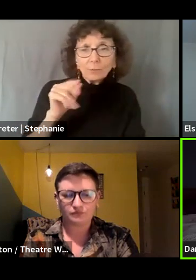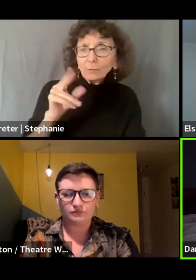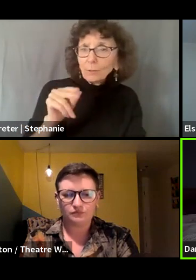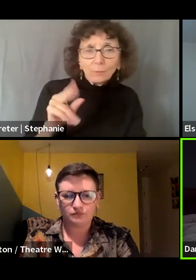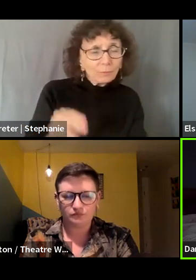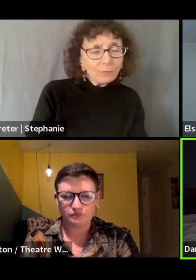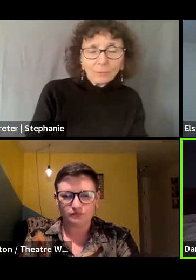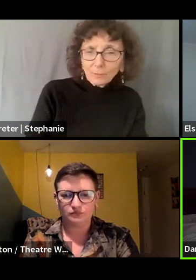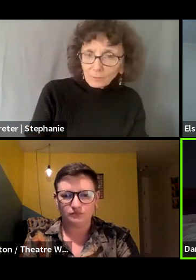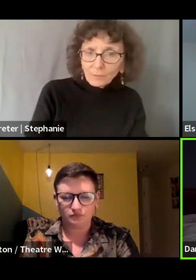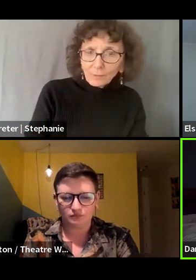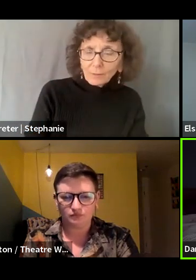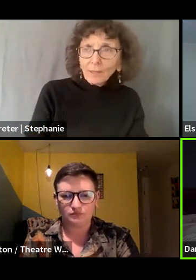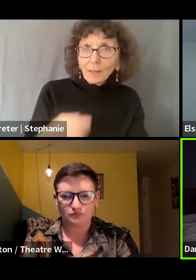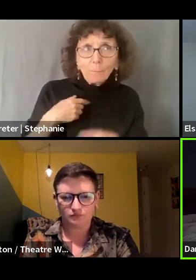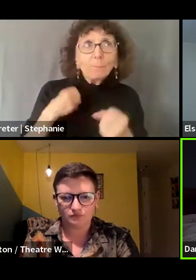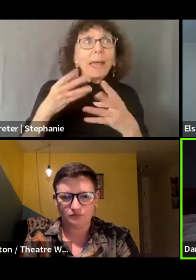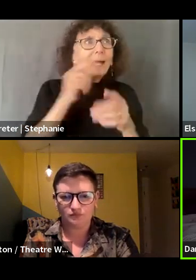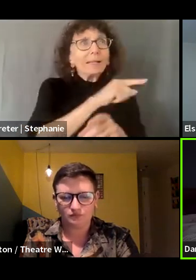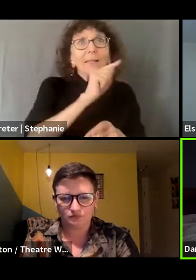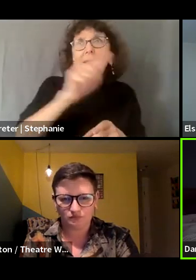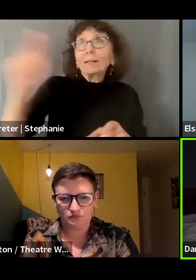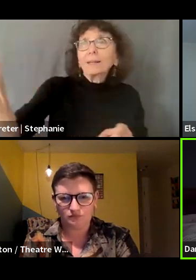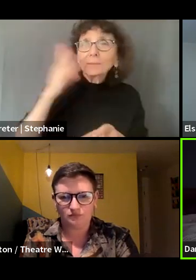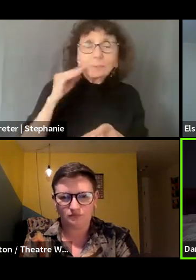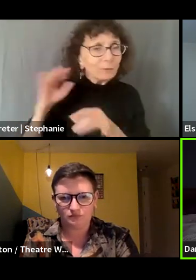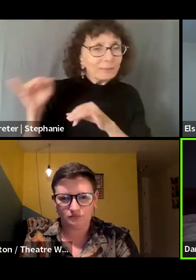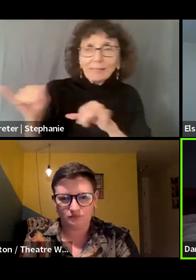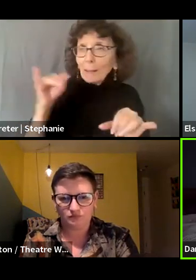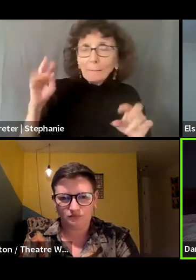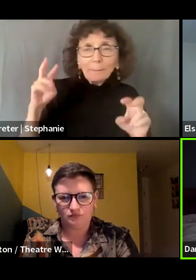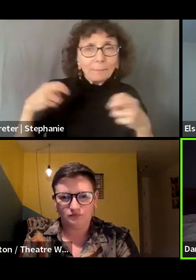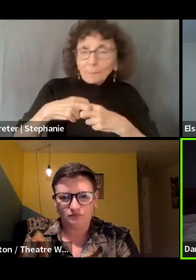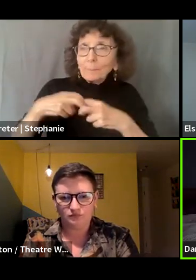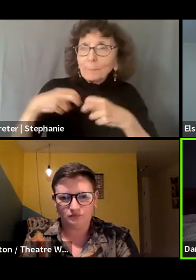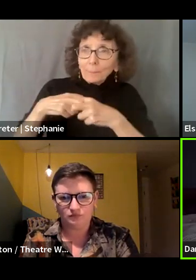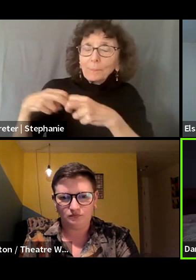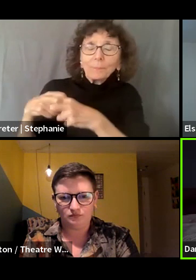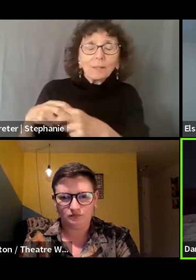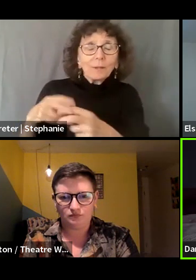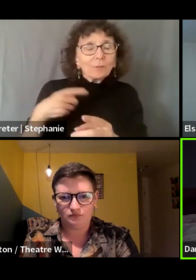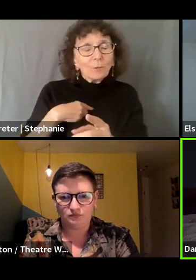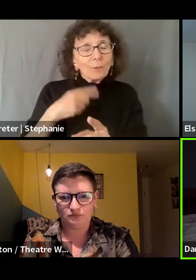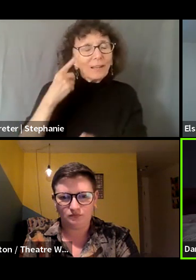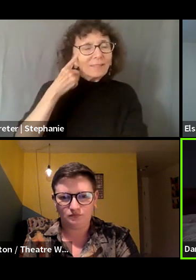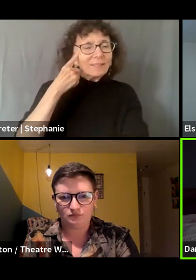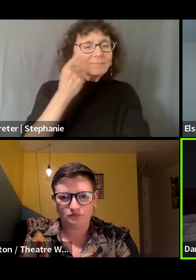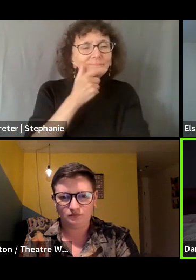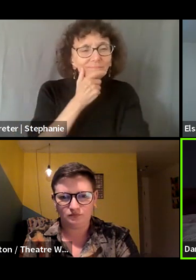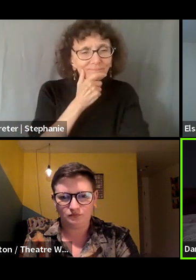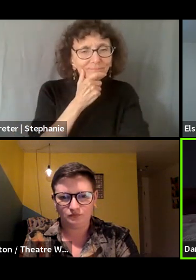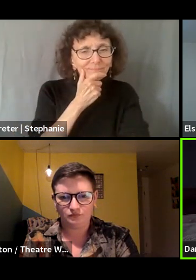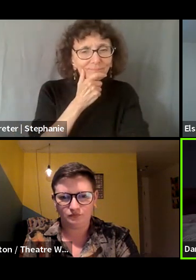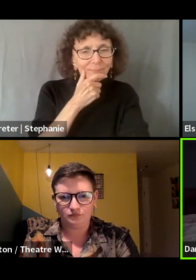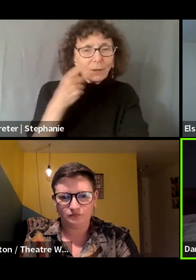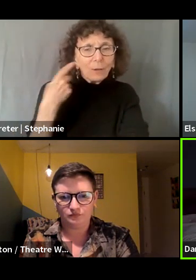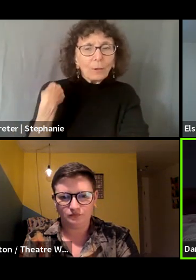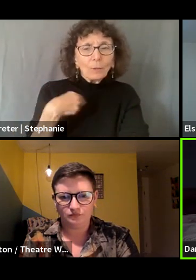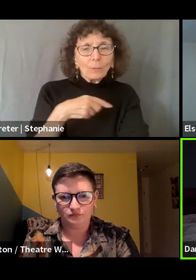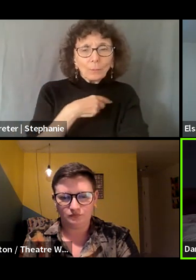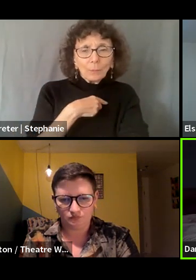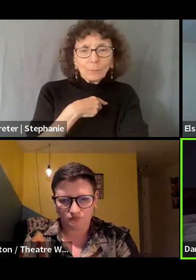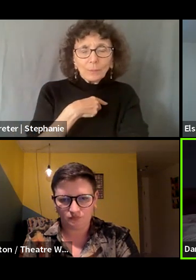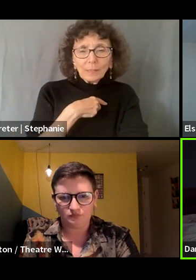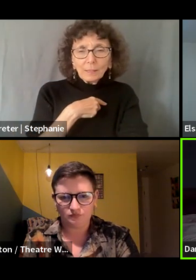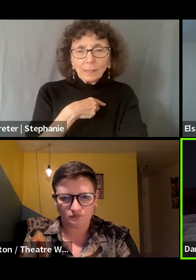So for me, it brings me back to like this question of how do we as like arts workers,